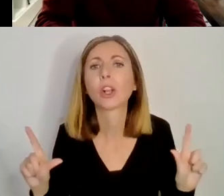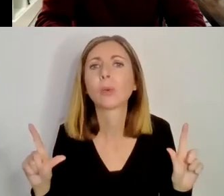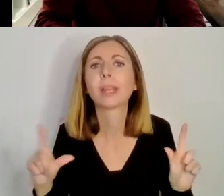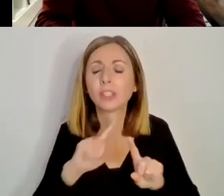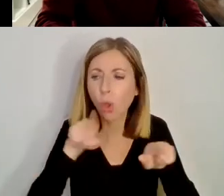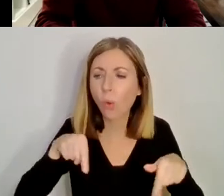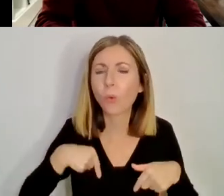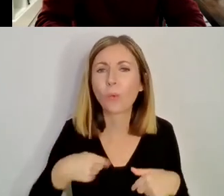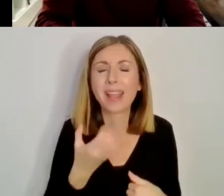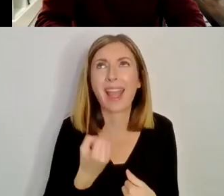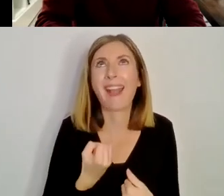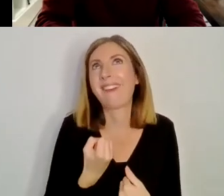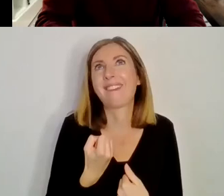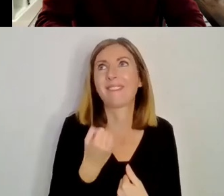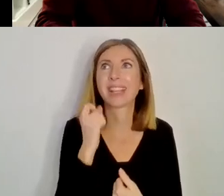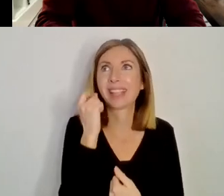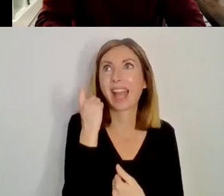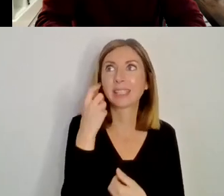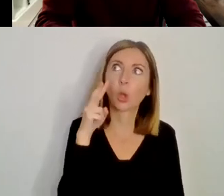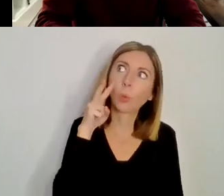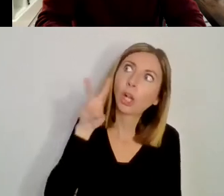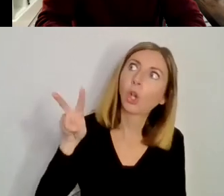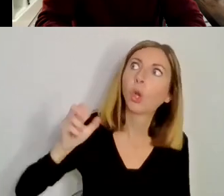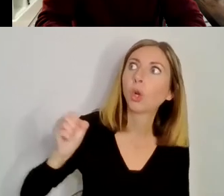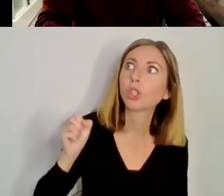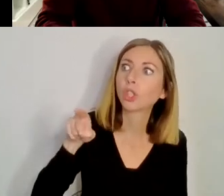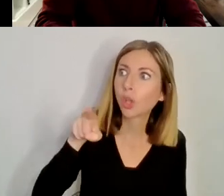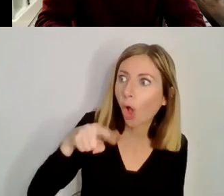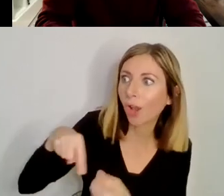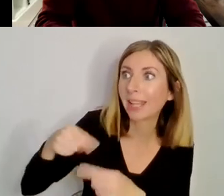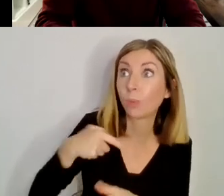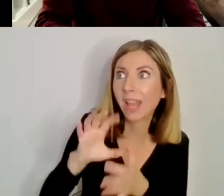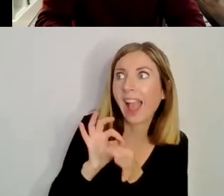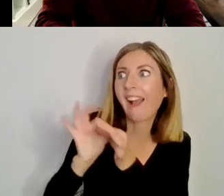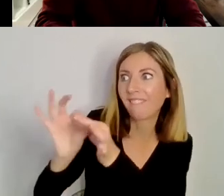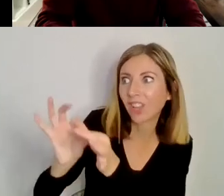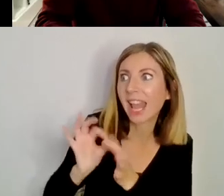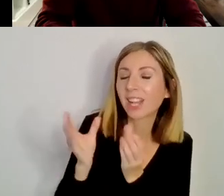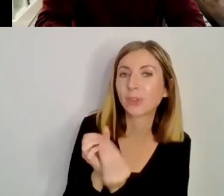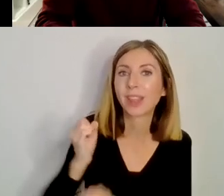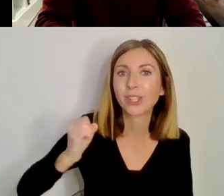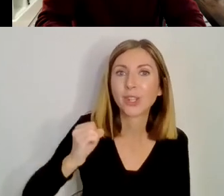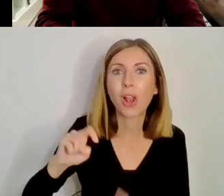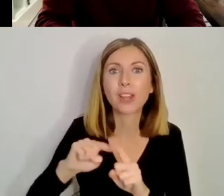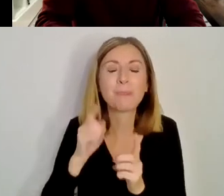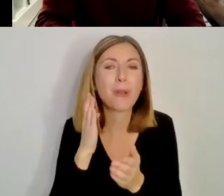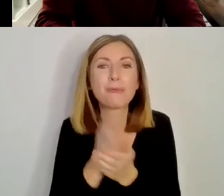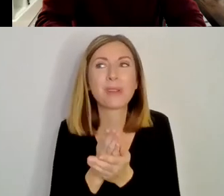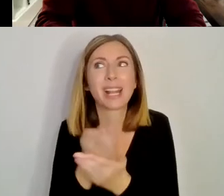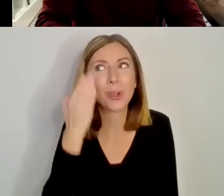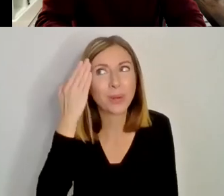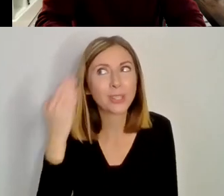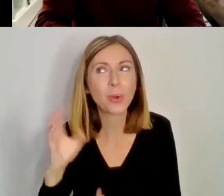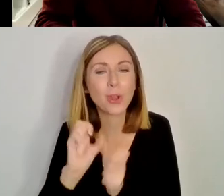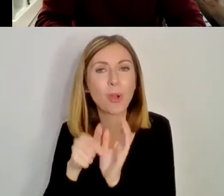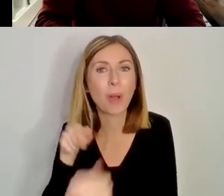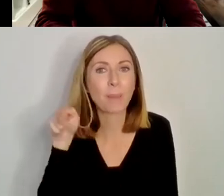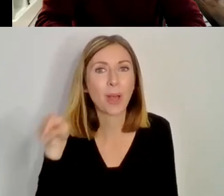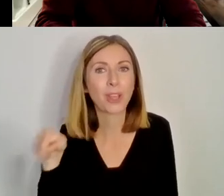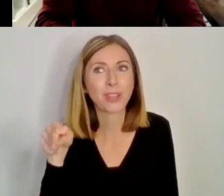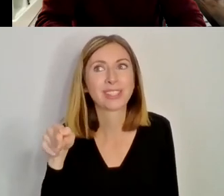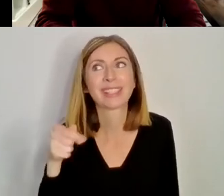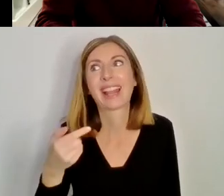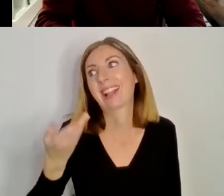we have this idea that we look to Scotland and we have these Scottish connections, yet we know nothing at all about, you know, a sort of an